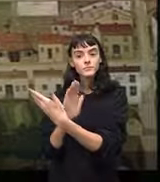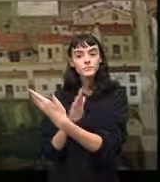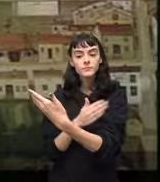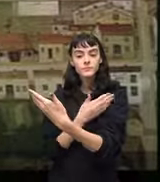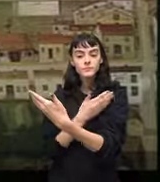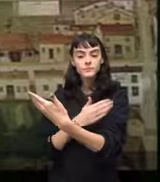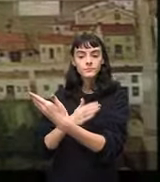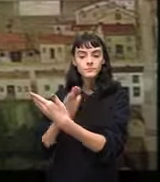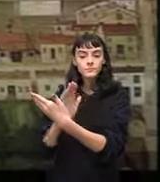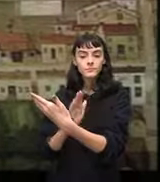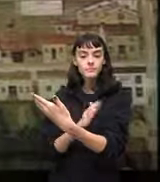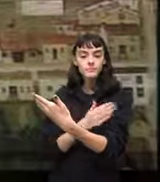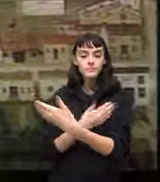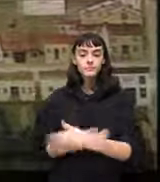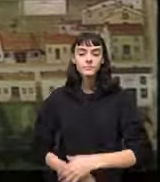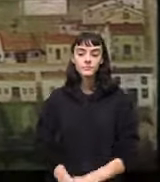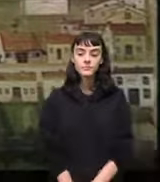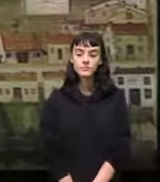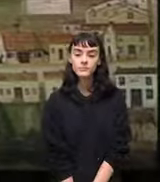the in the history of urban people and